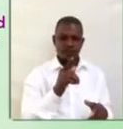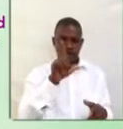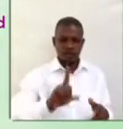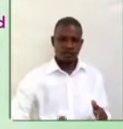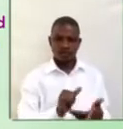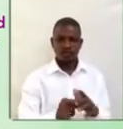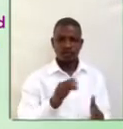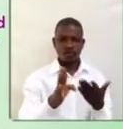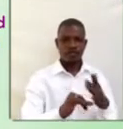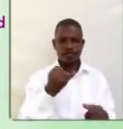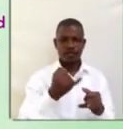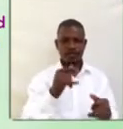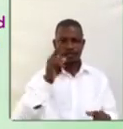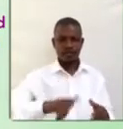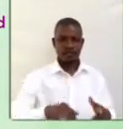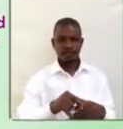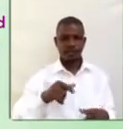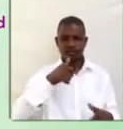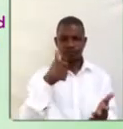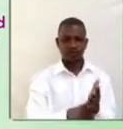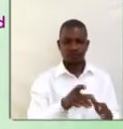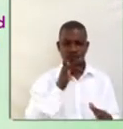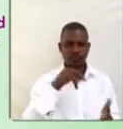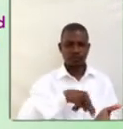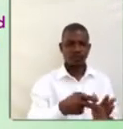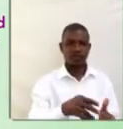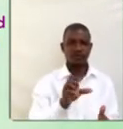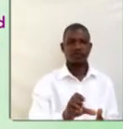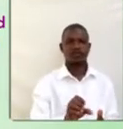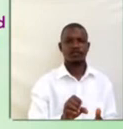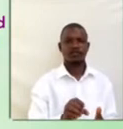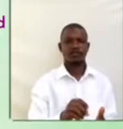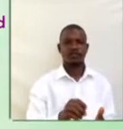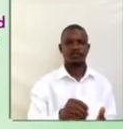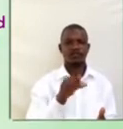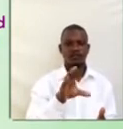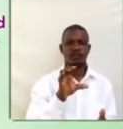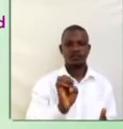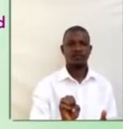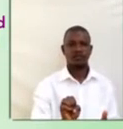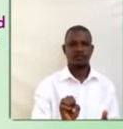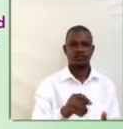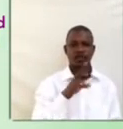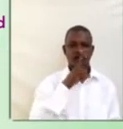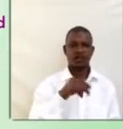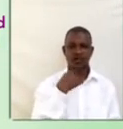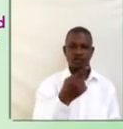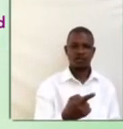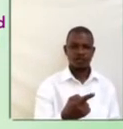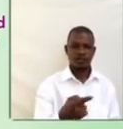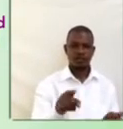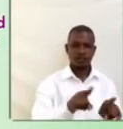While the last letters of dance, C-E, are pronounced